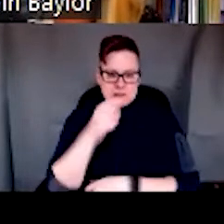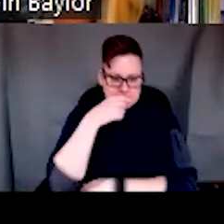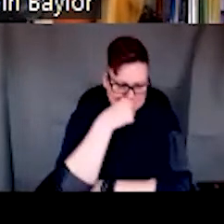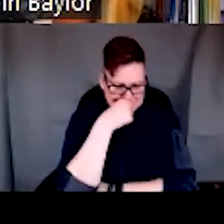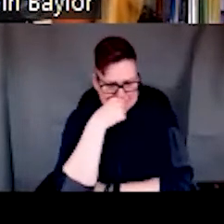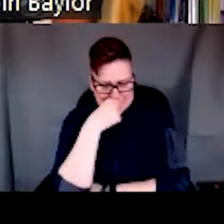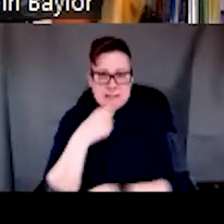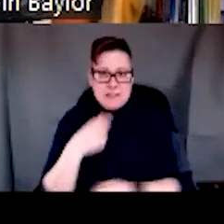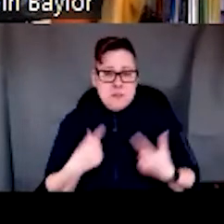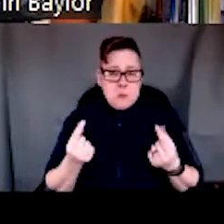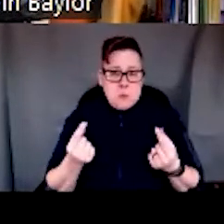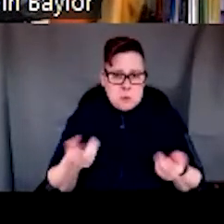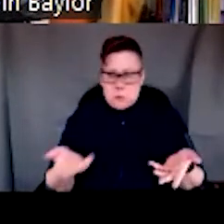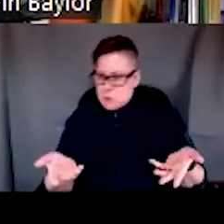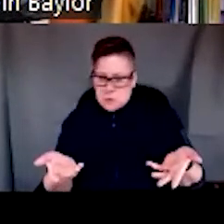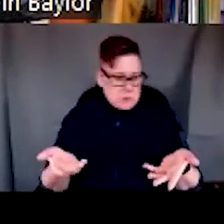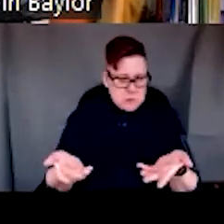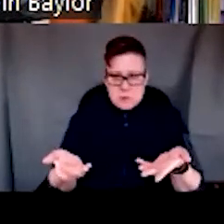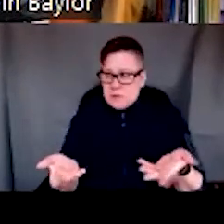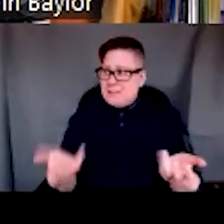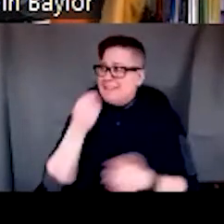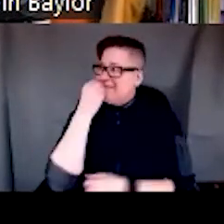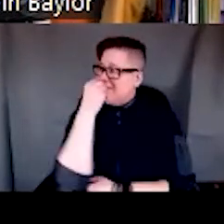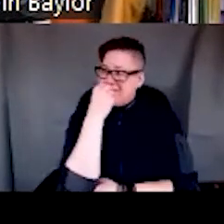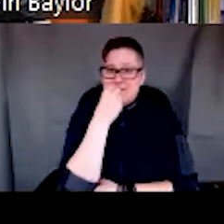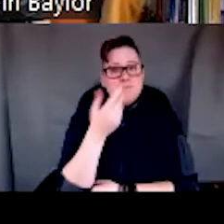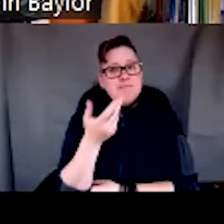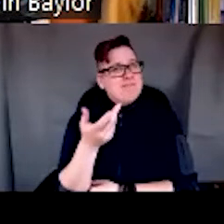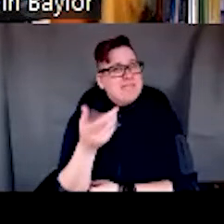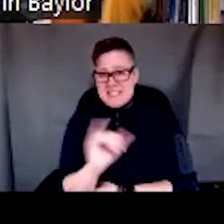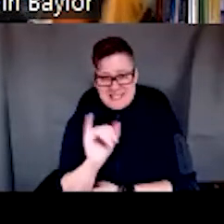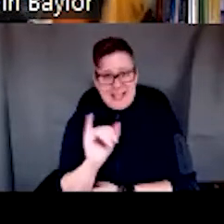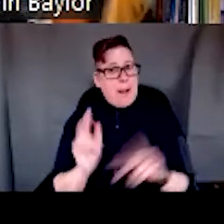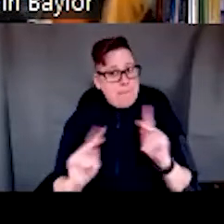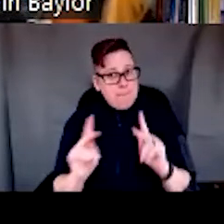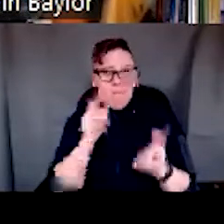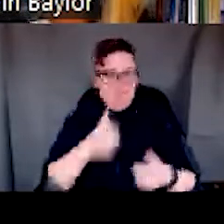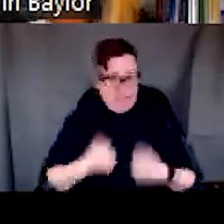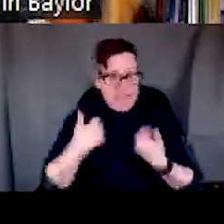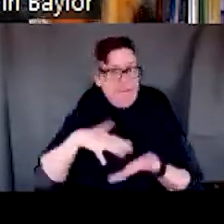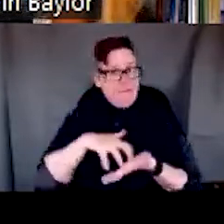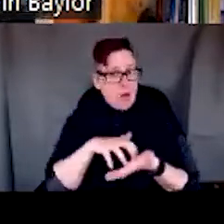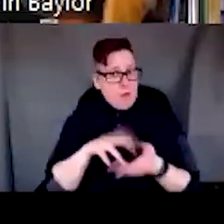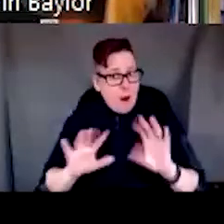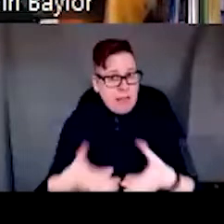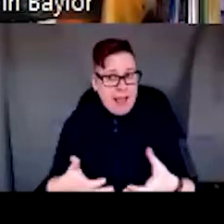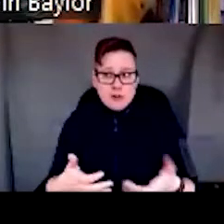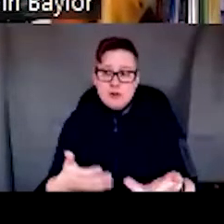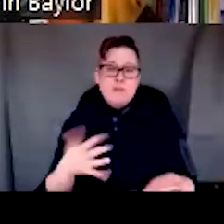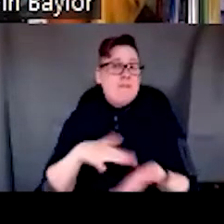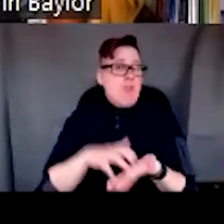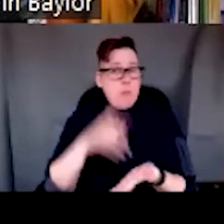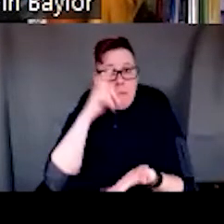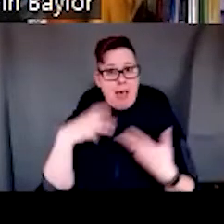that, um, people in, in very vulnerable, um, populations, whether it be because of health issues